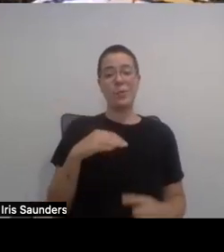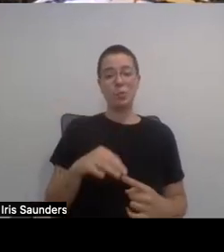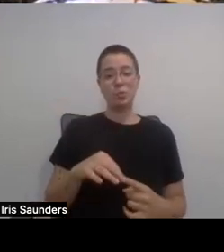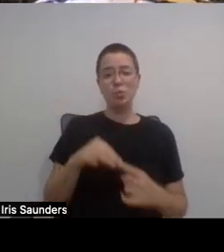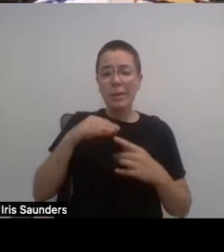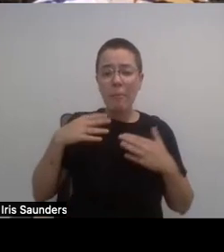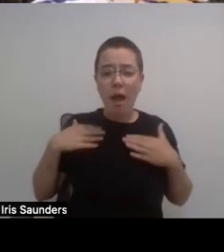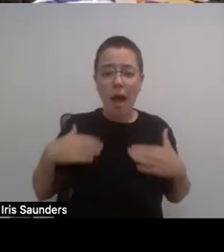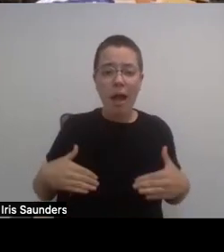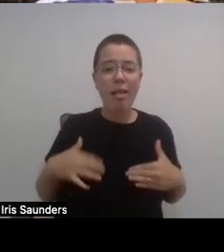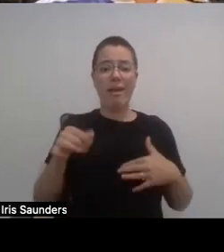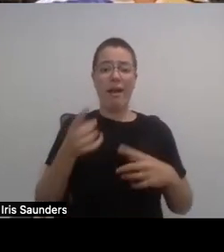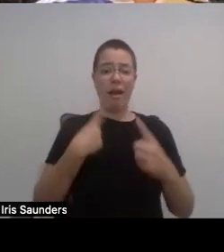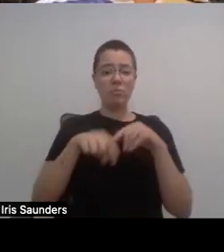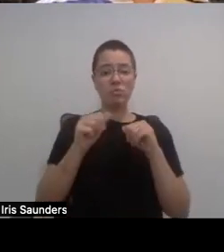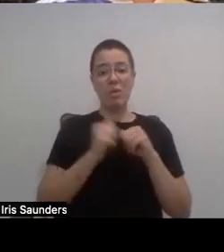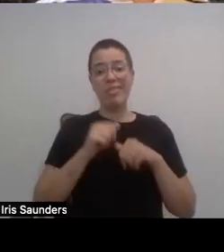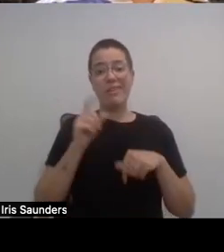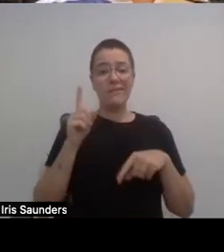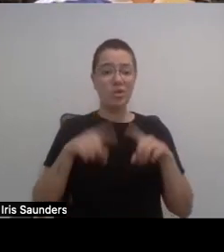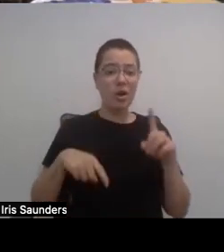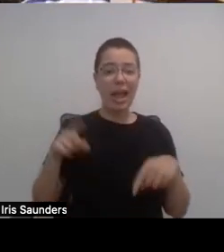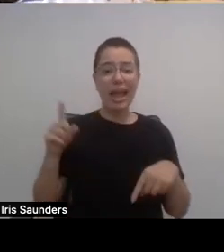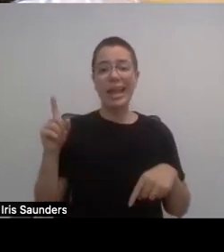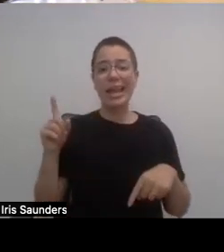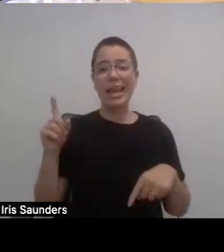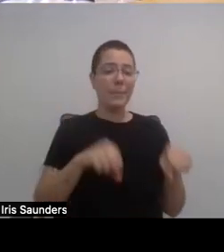that comes with a variety of unique abilities.